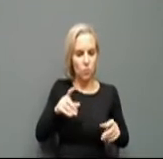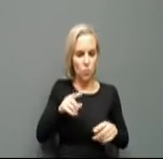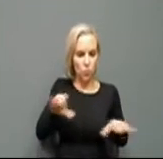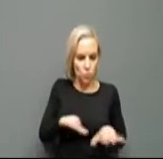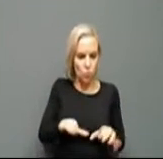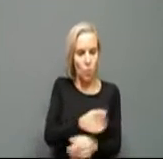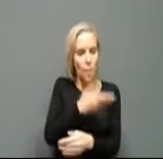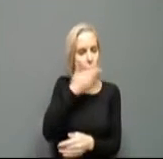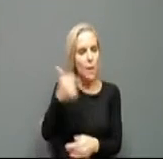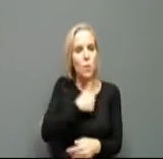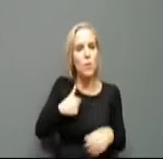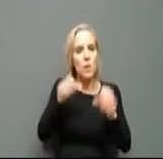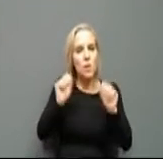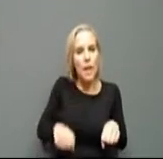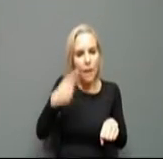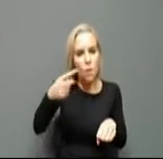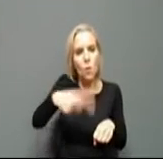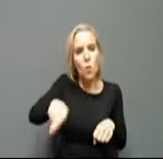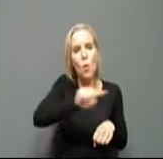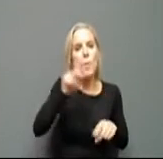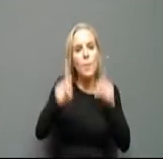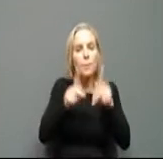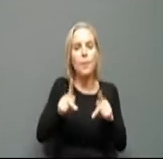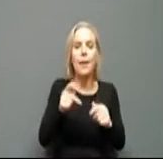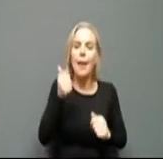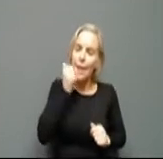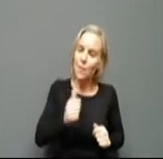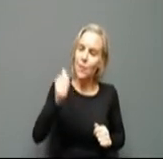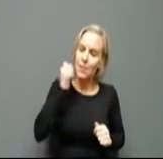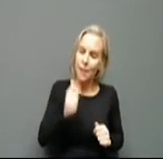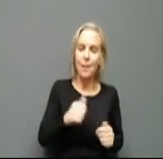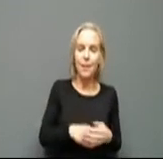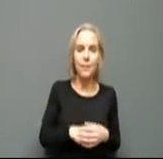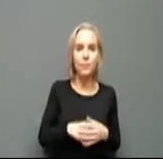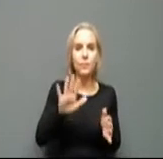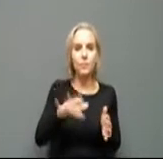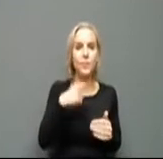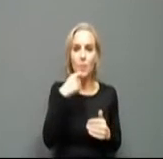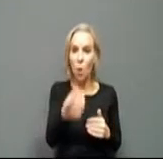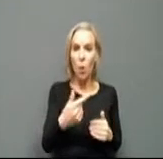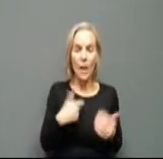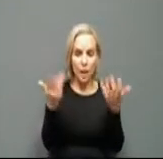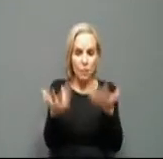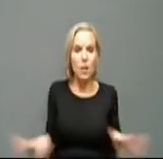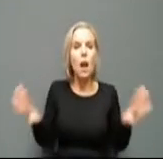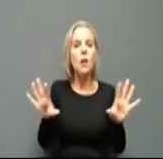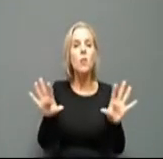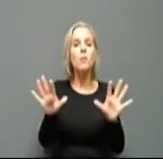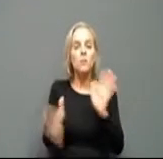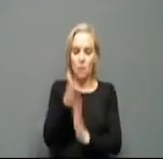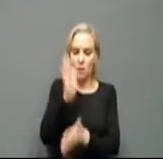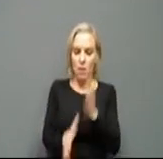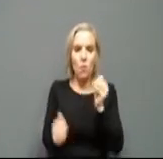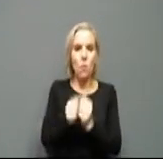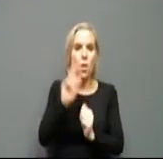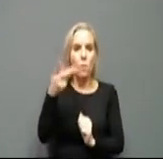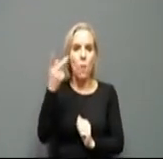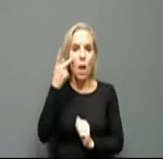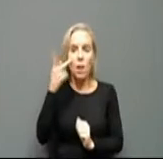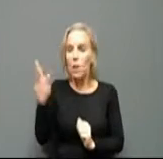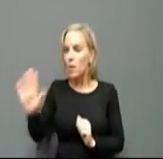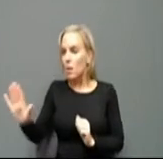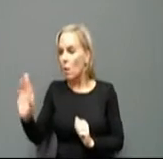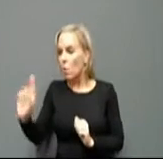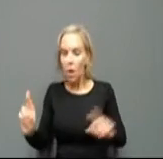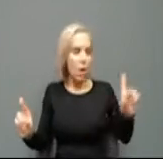for our people every single day. I told you I was done with politics and I'd make the best decisions we could for our